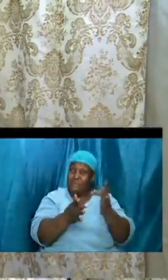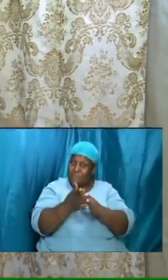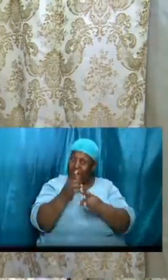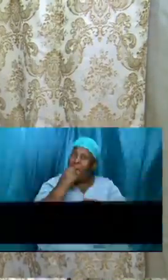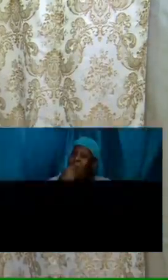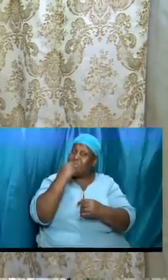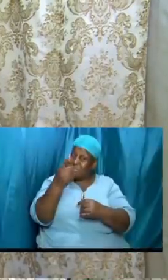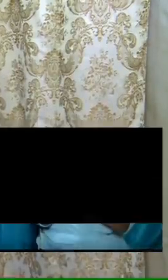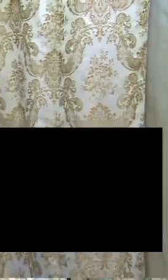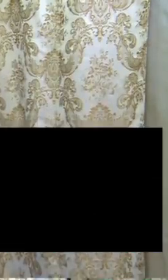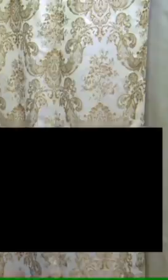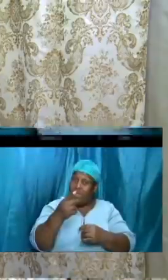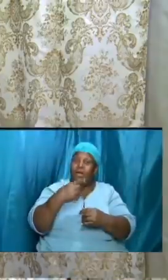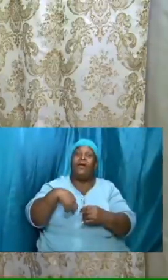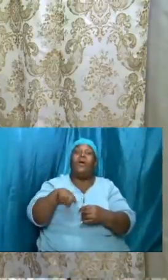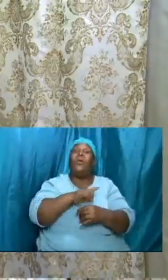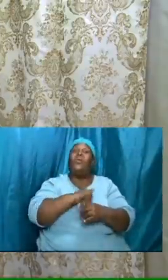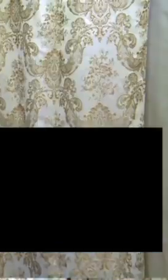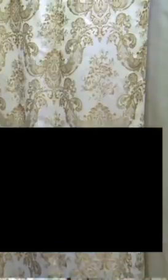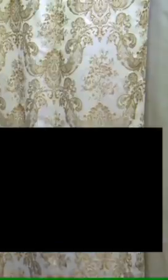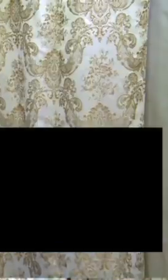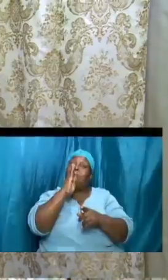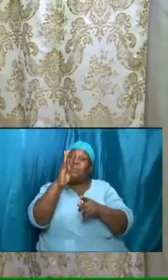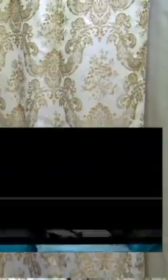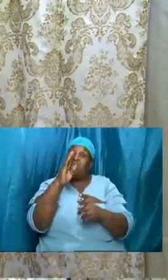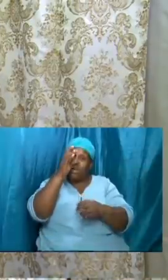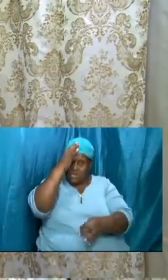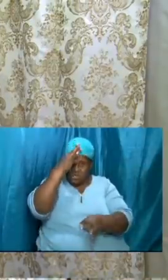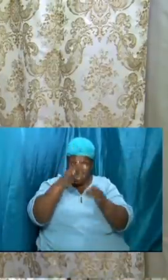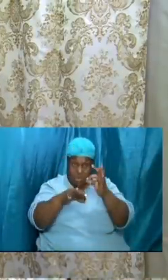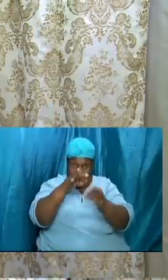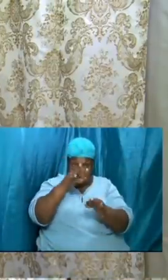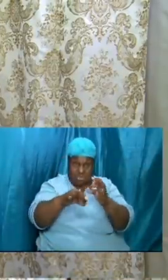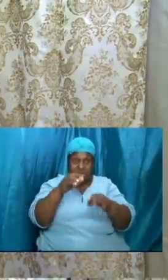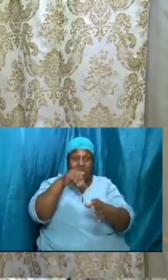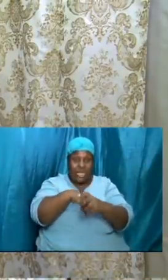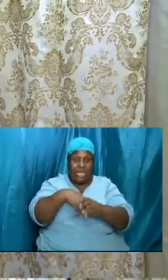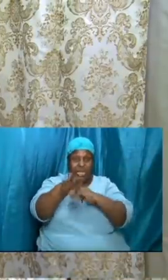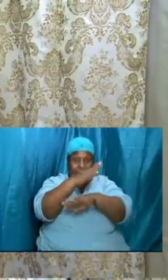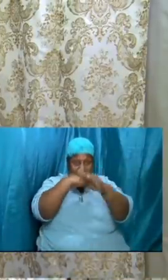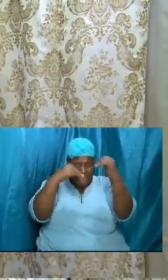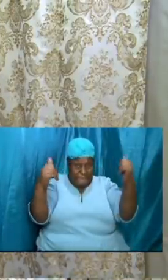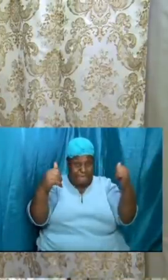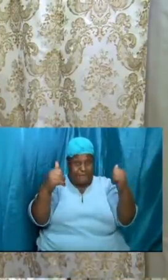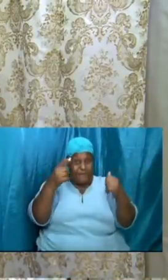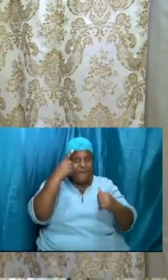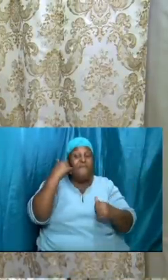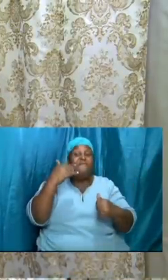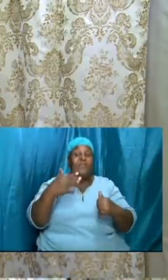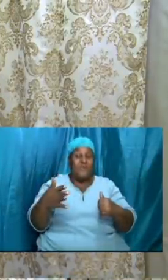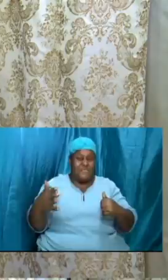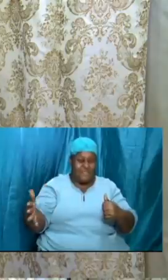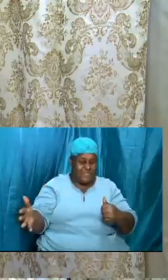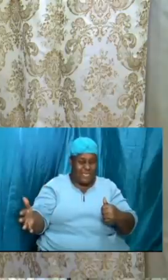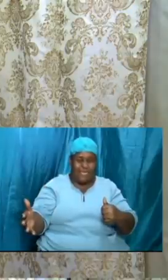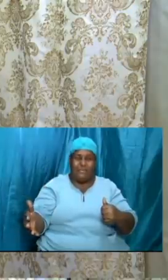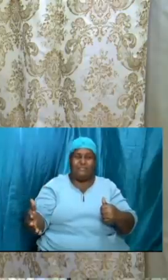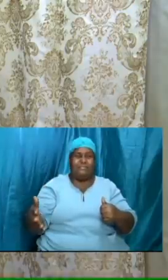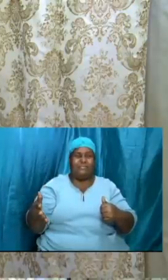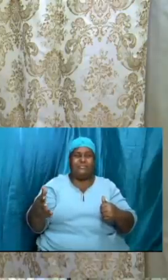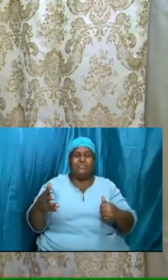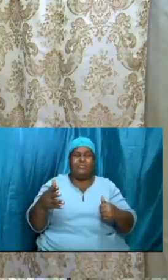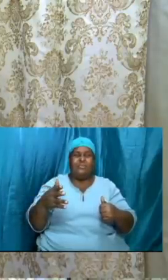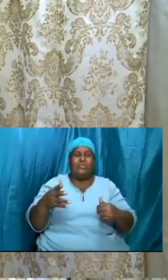in heaven for things that we did right